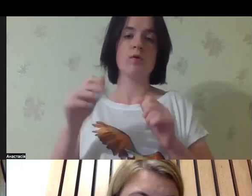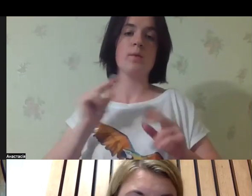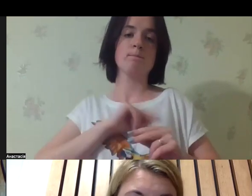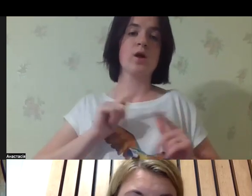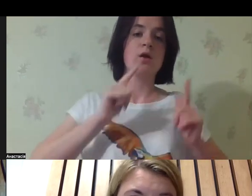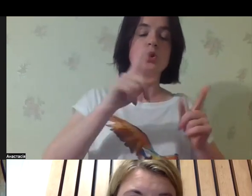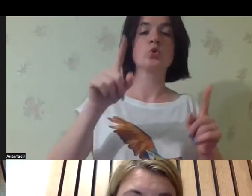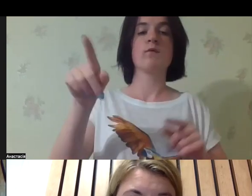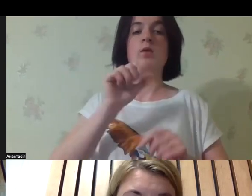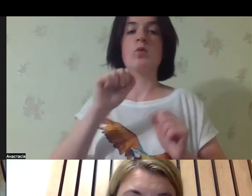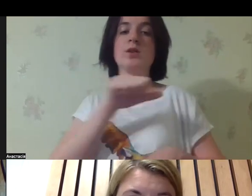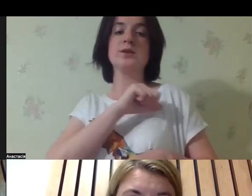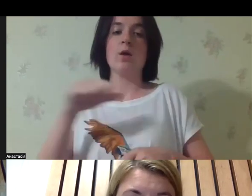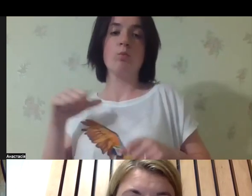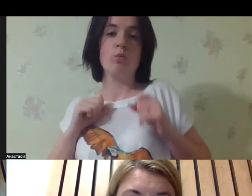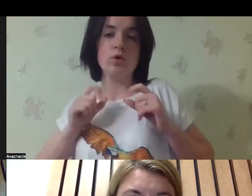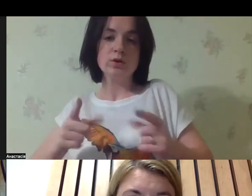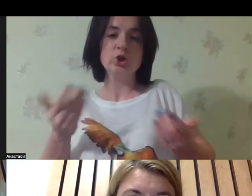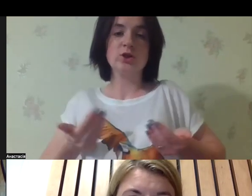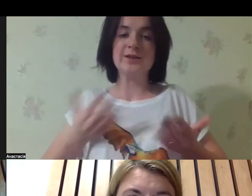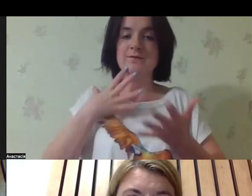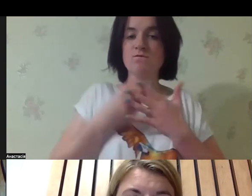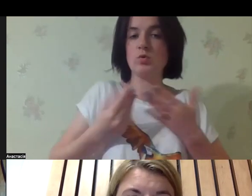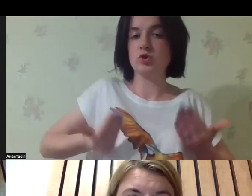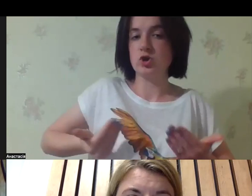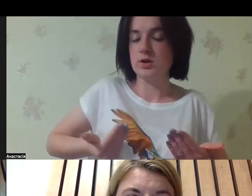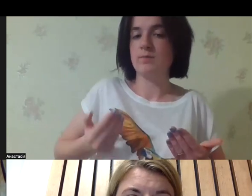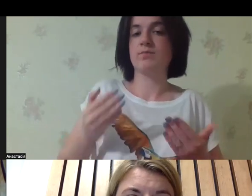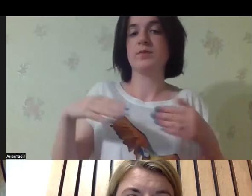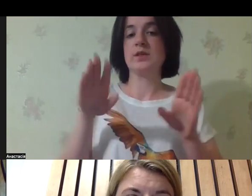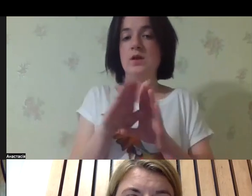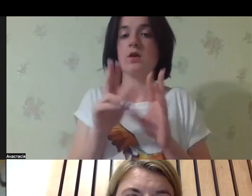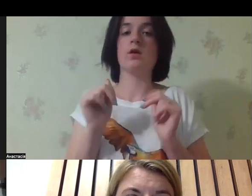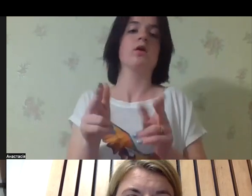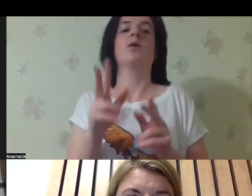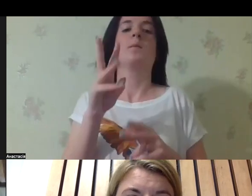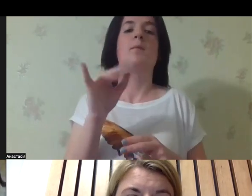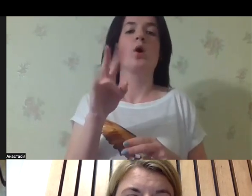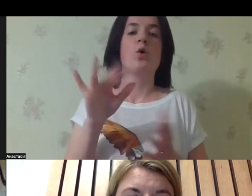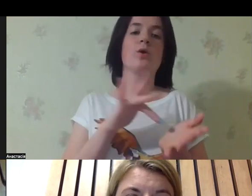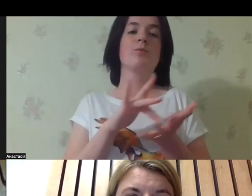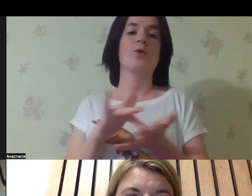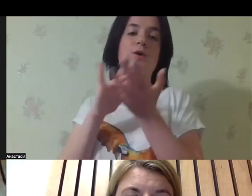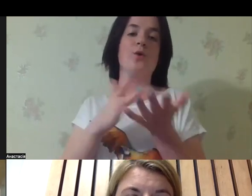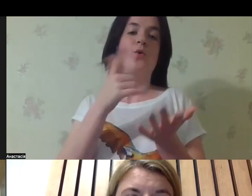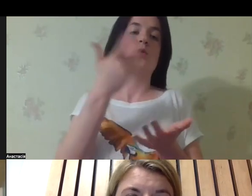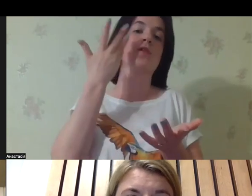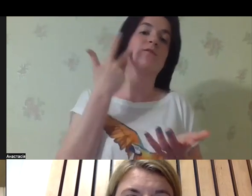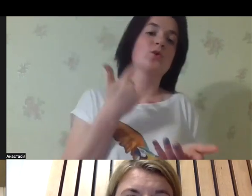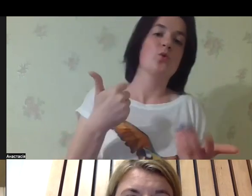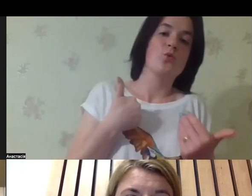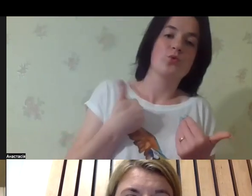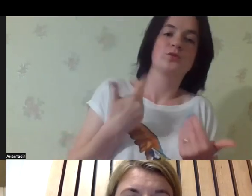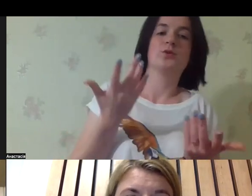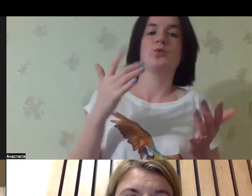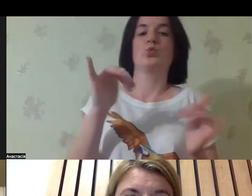important to say is to support the young people so that they could get jobs, live their lives and travel when they want,